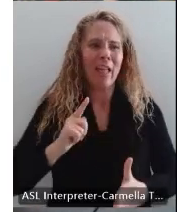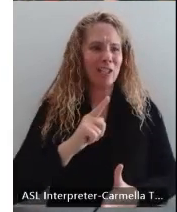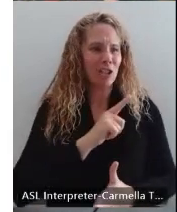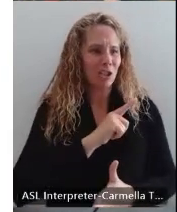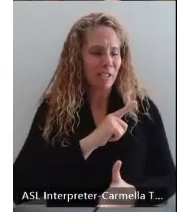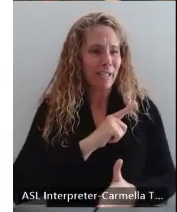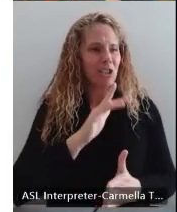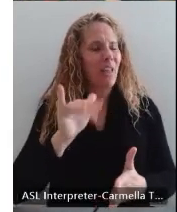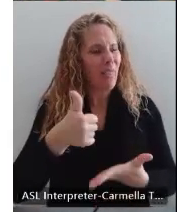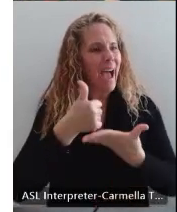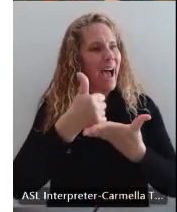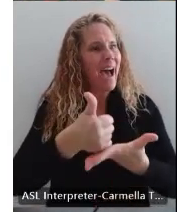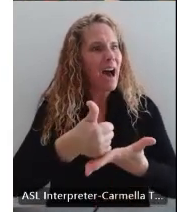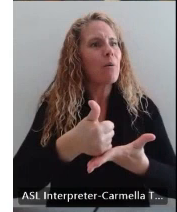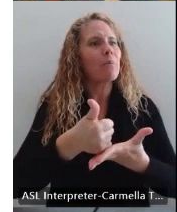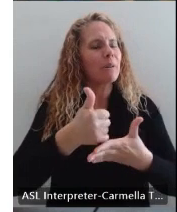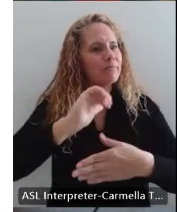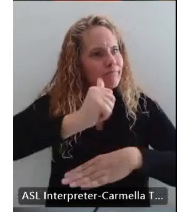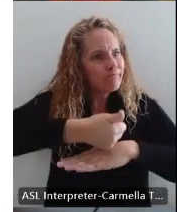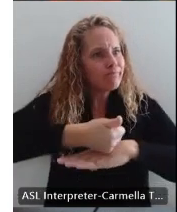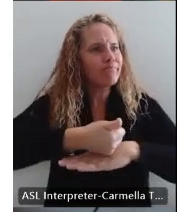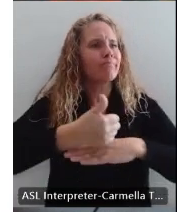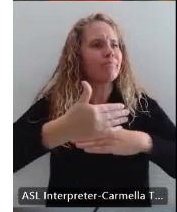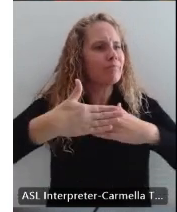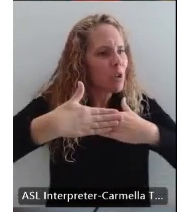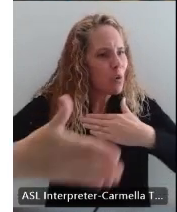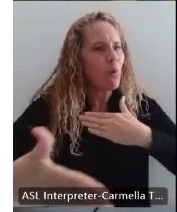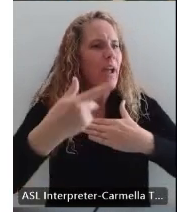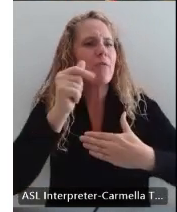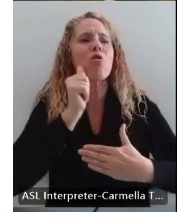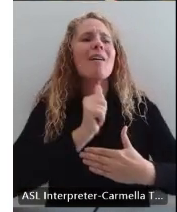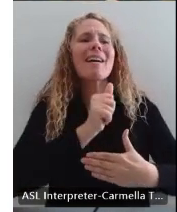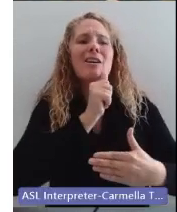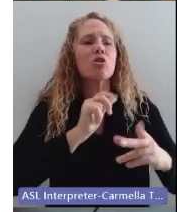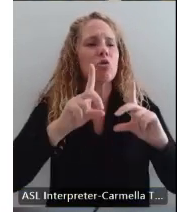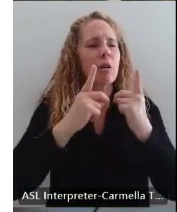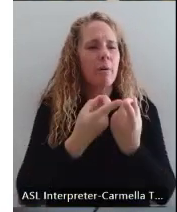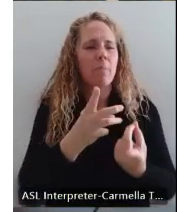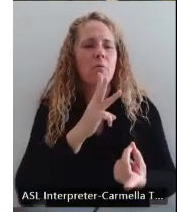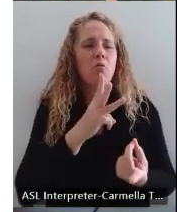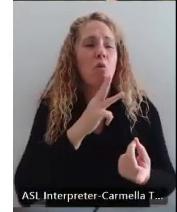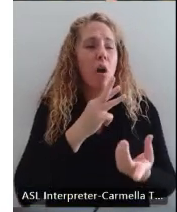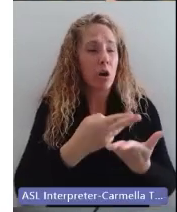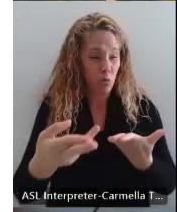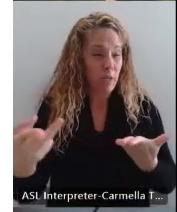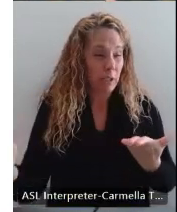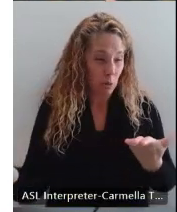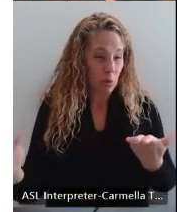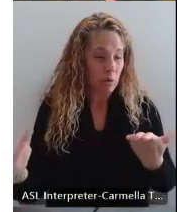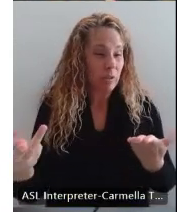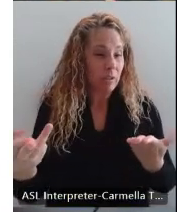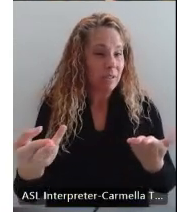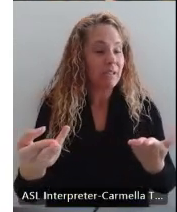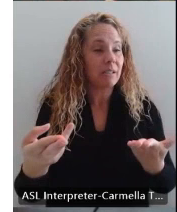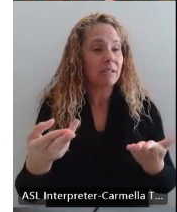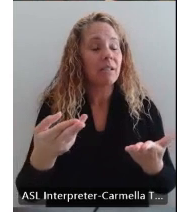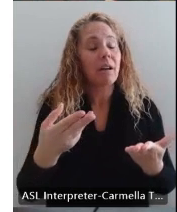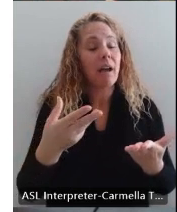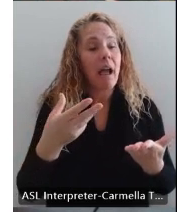helped pave the way for the Arizona Department of Water Resources and